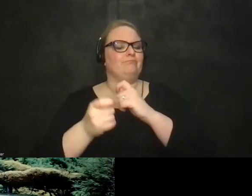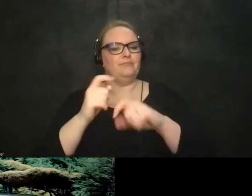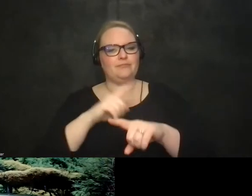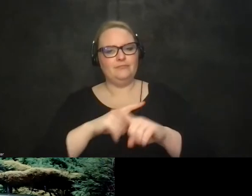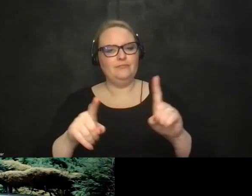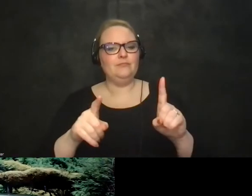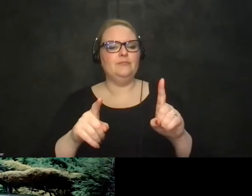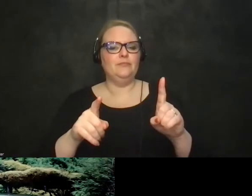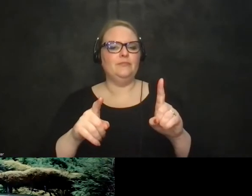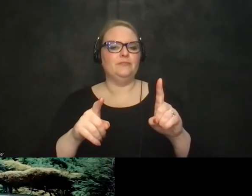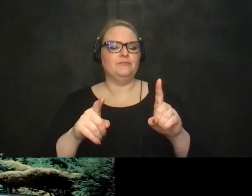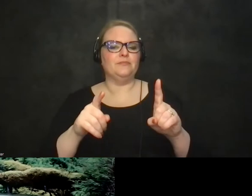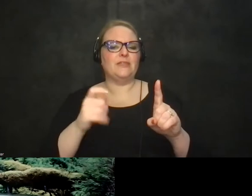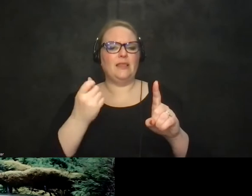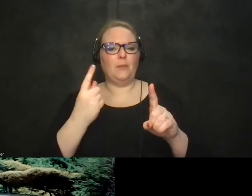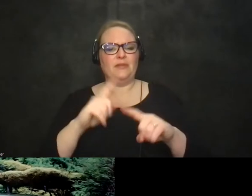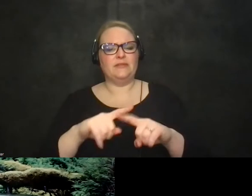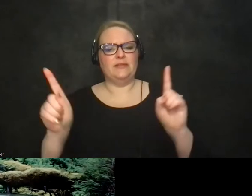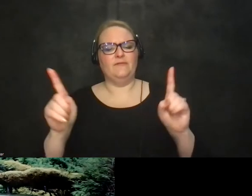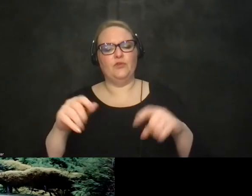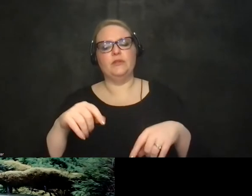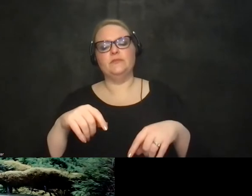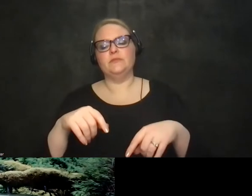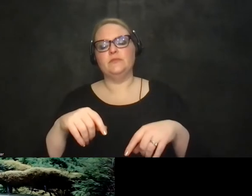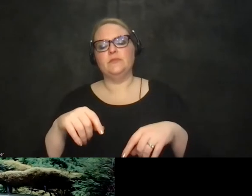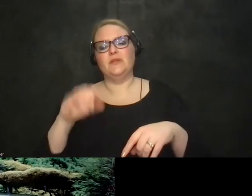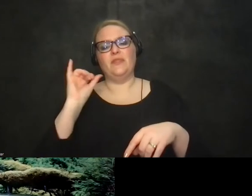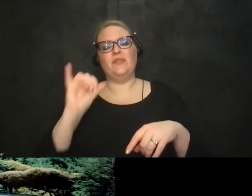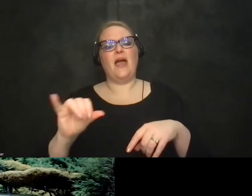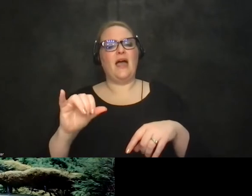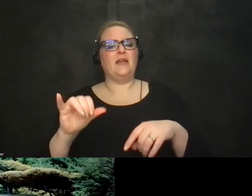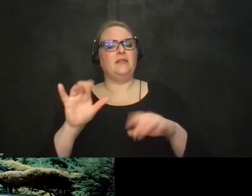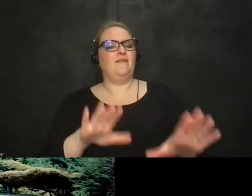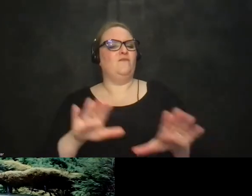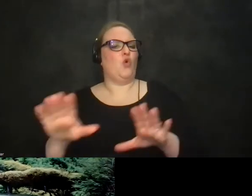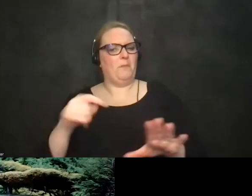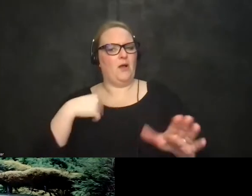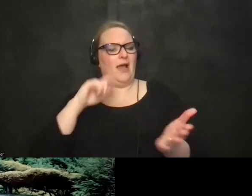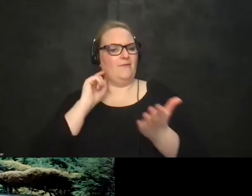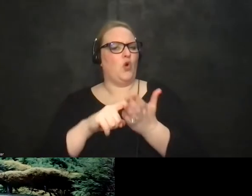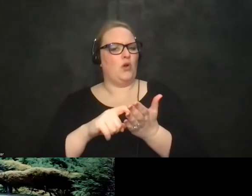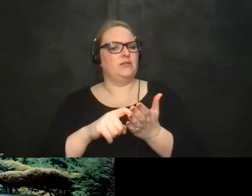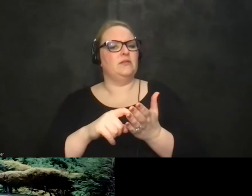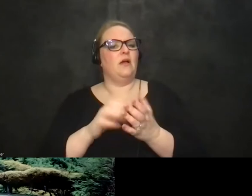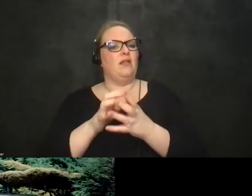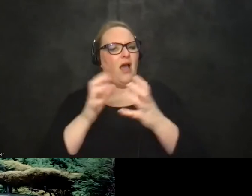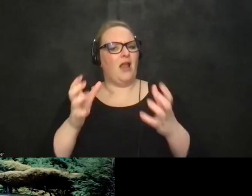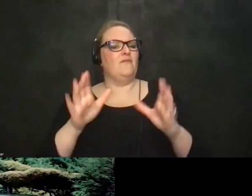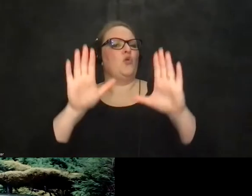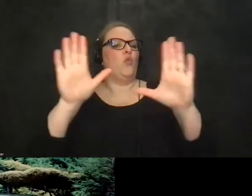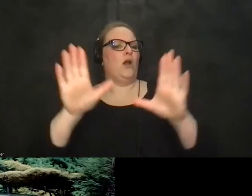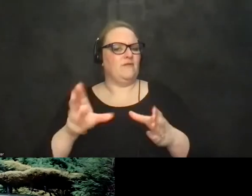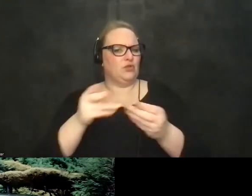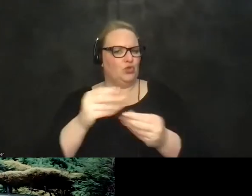necessarily what we're looking for but on on that informal level i've seen incredible uh solutions developed by